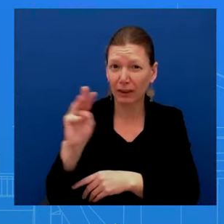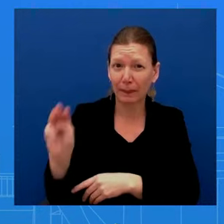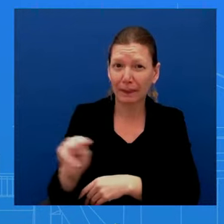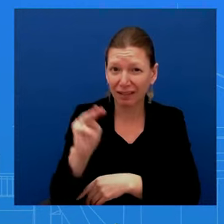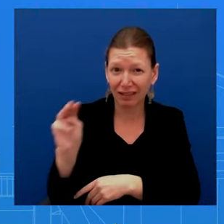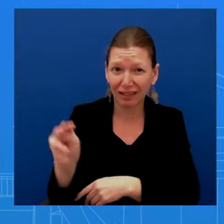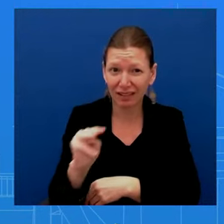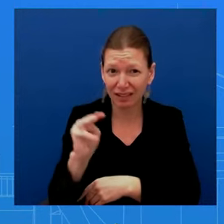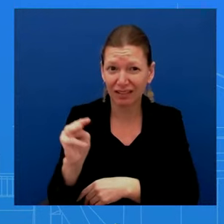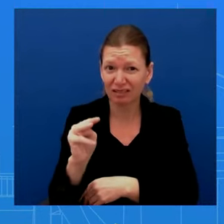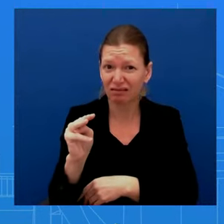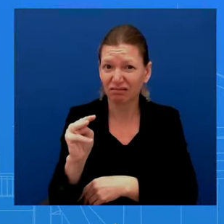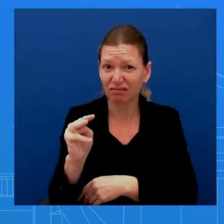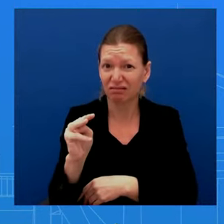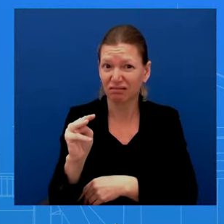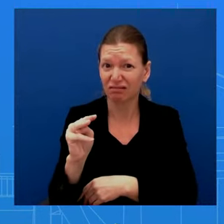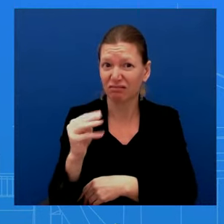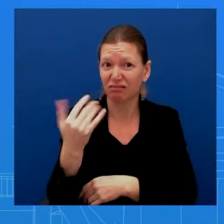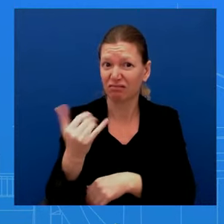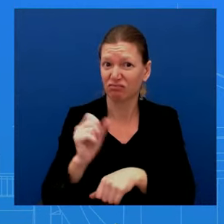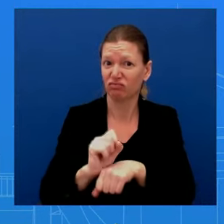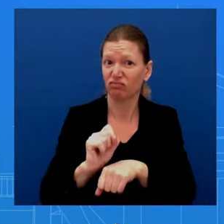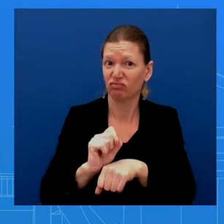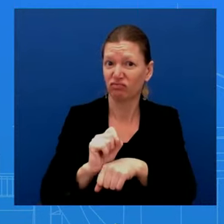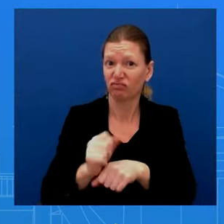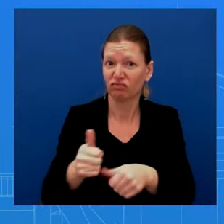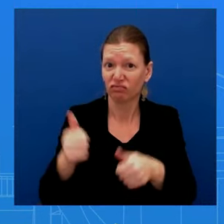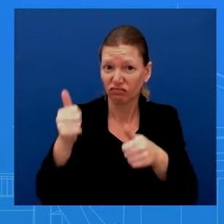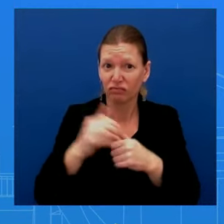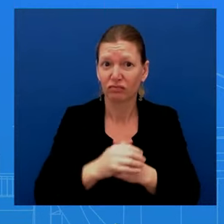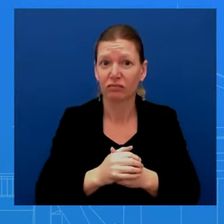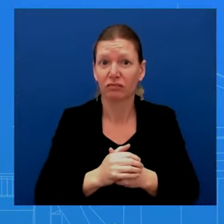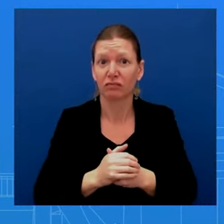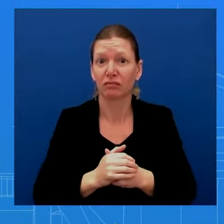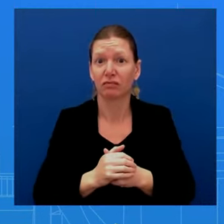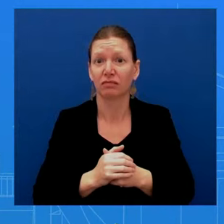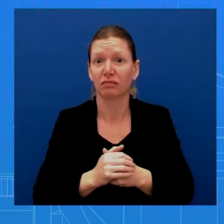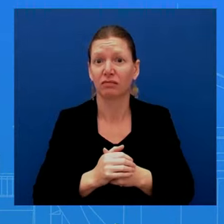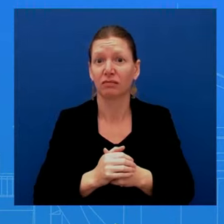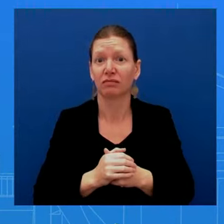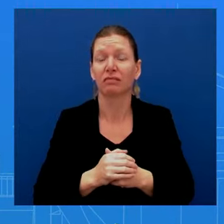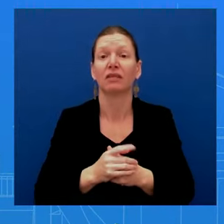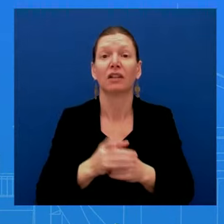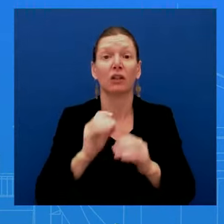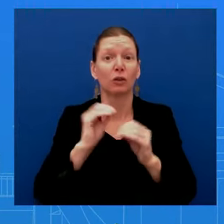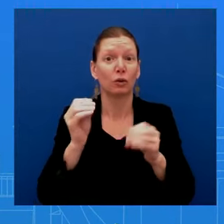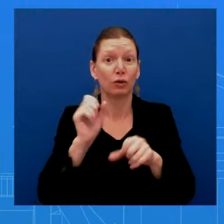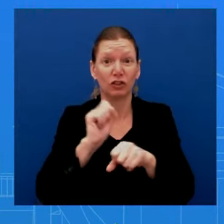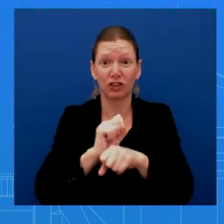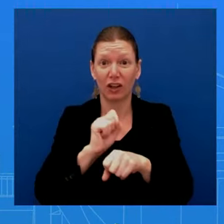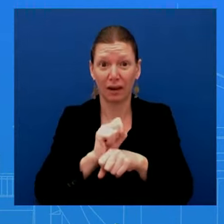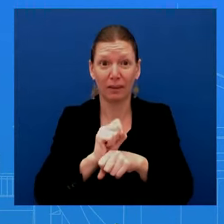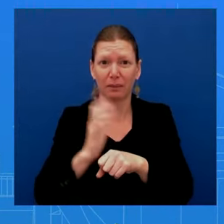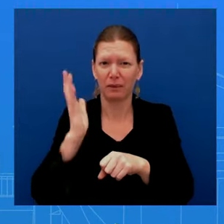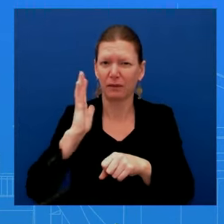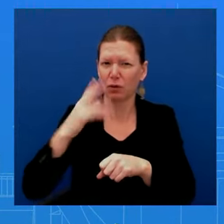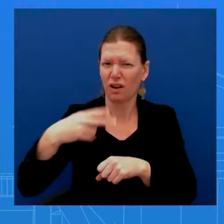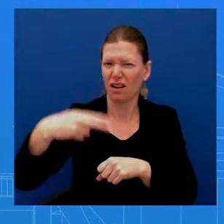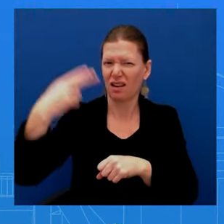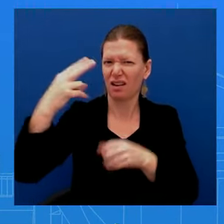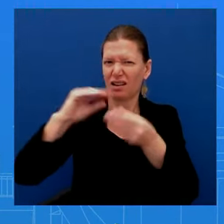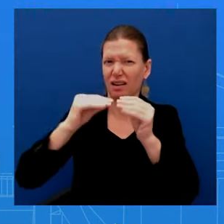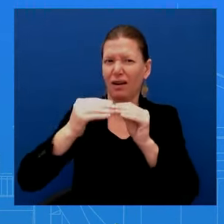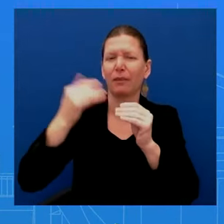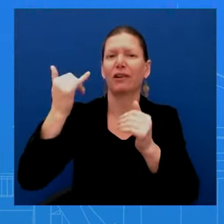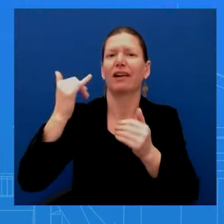unemployment. Wages are up since pre-pandemic, adjusted for inflation. Wealth for the median household is